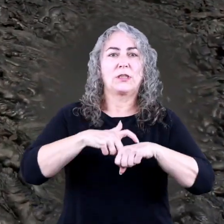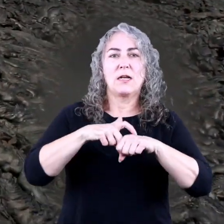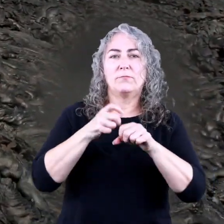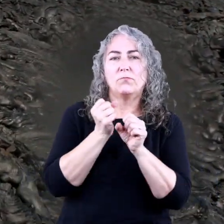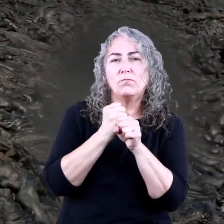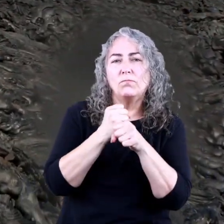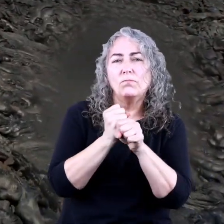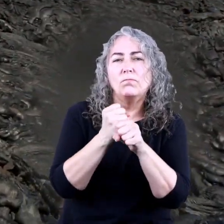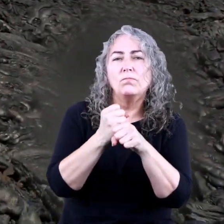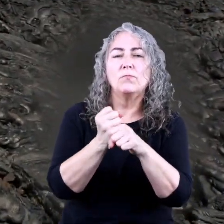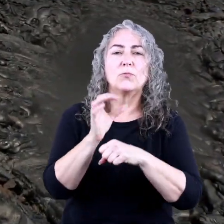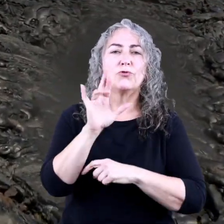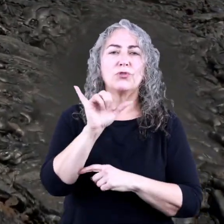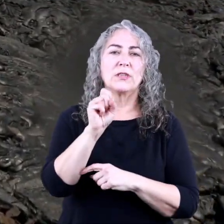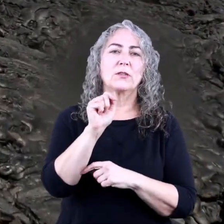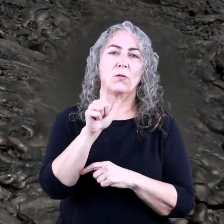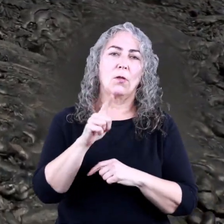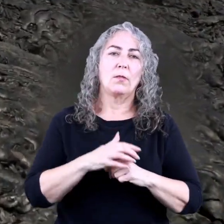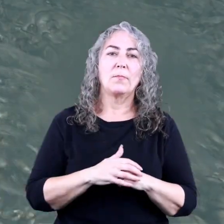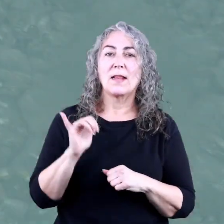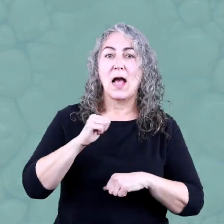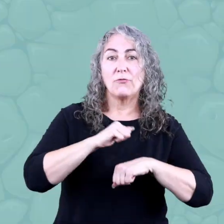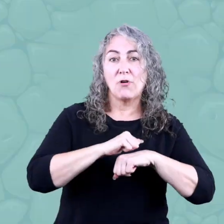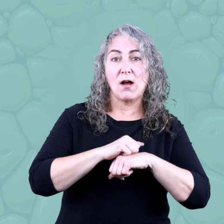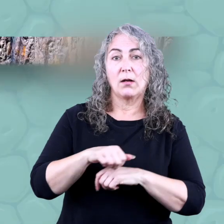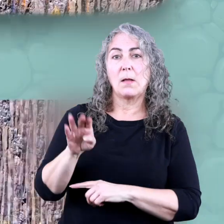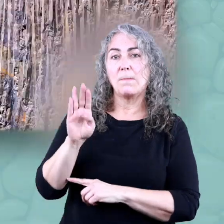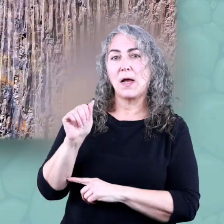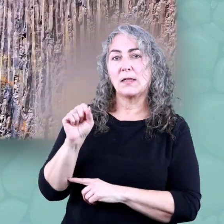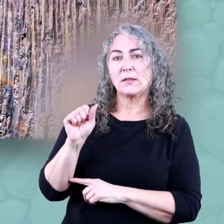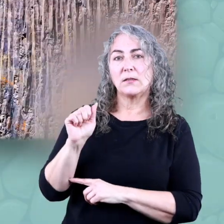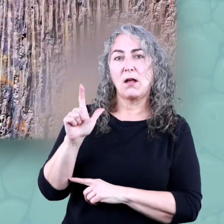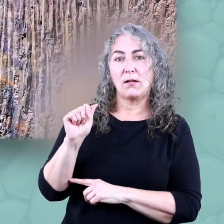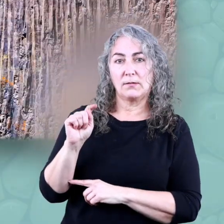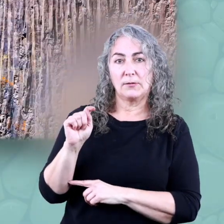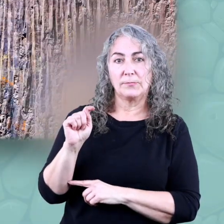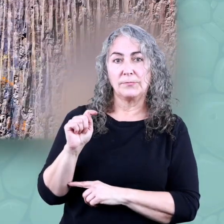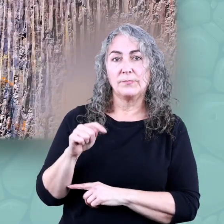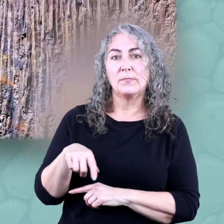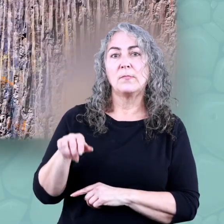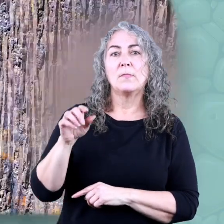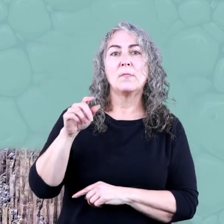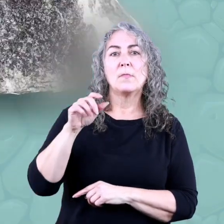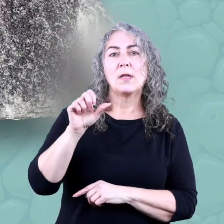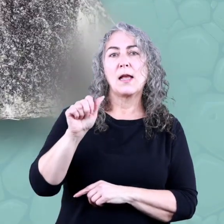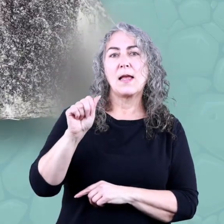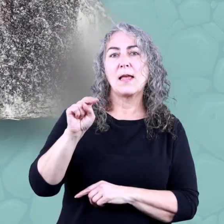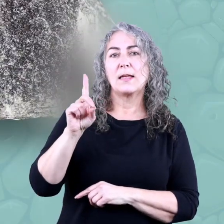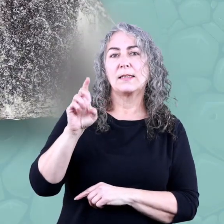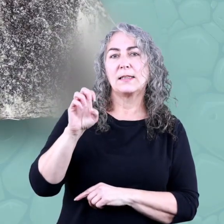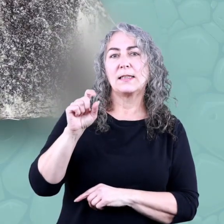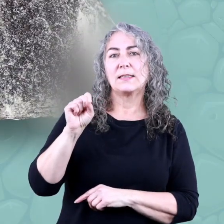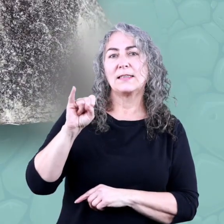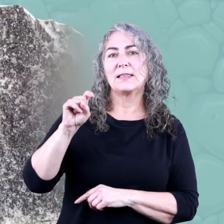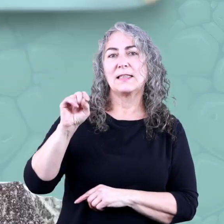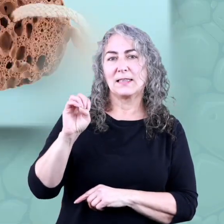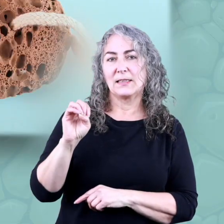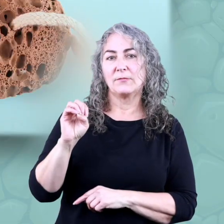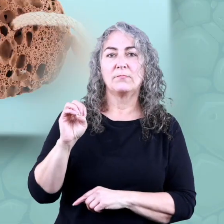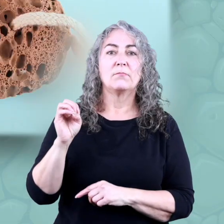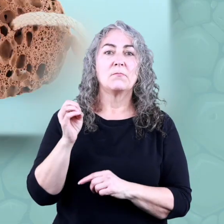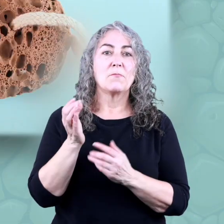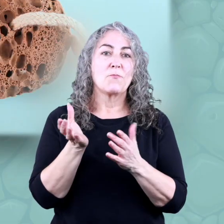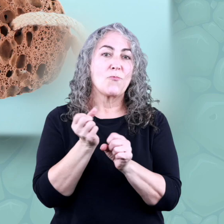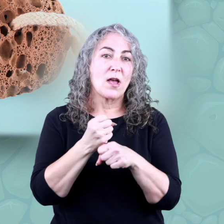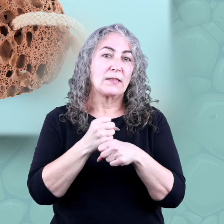doesn't leave much time for crystals to form. Rocks like basalt, andesite, and pumice